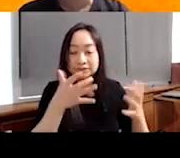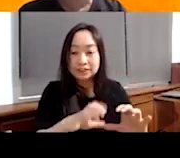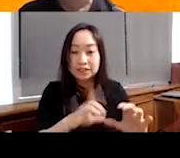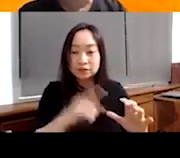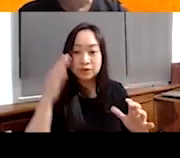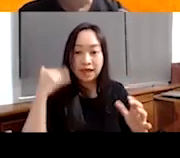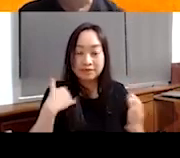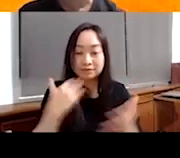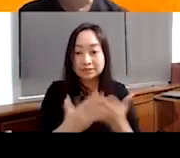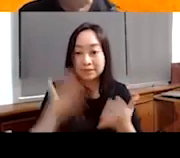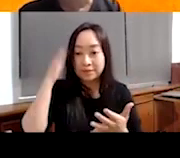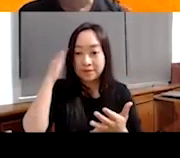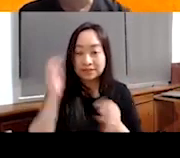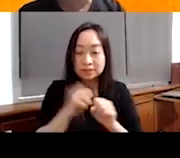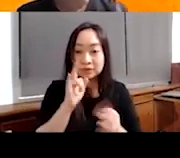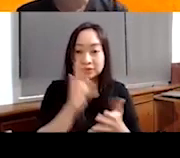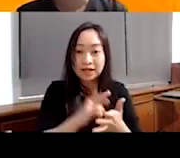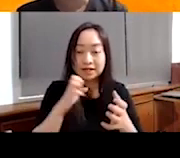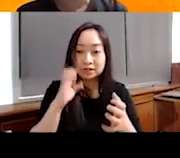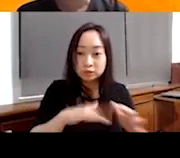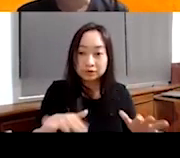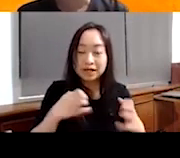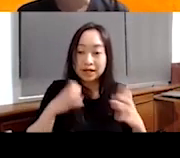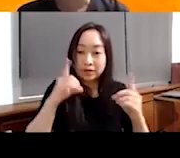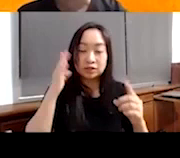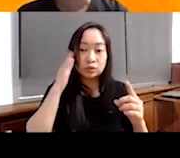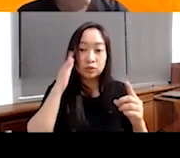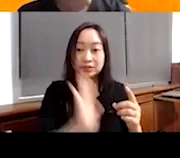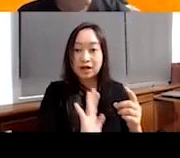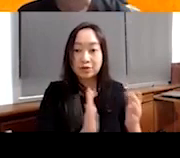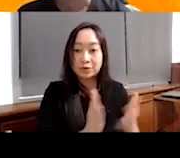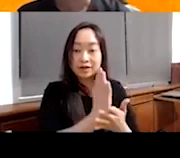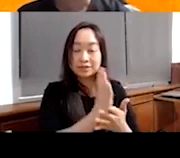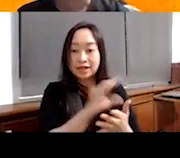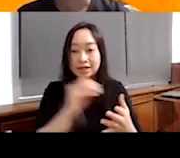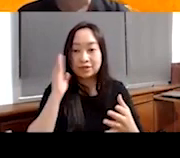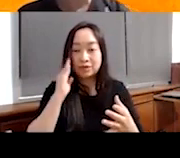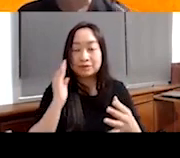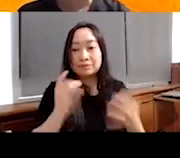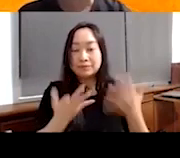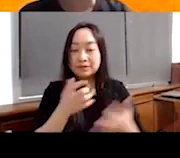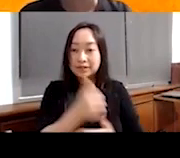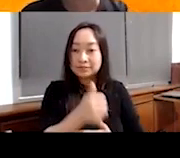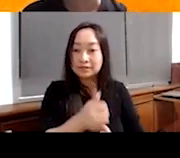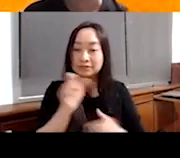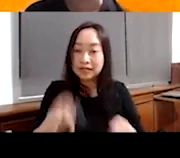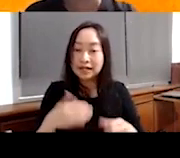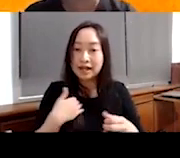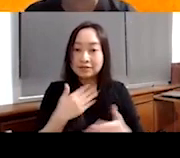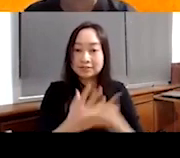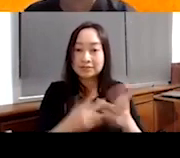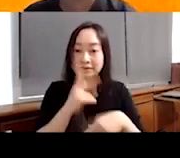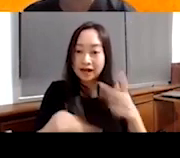knowledge so that they are educated about what their rights are, and also being knowledgeable to be able to have some kind of